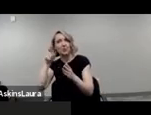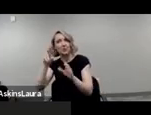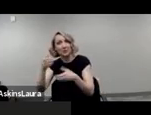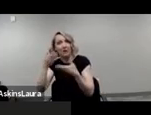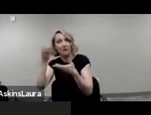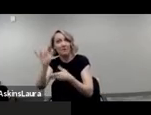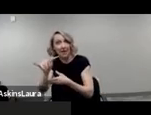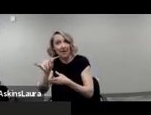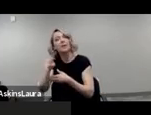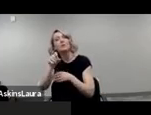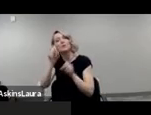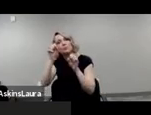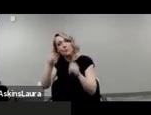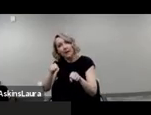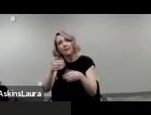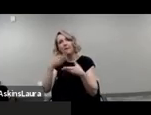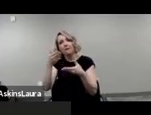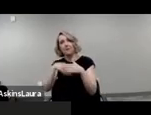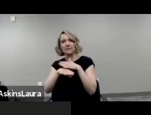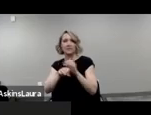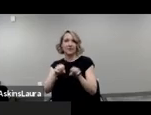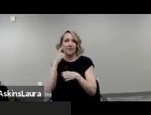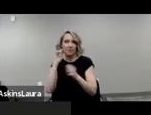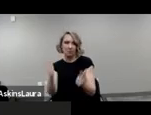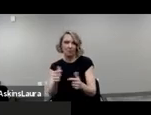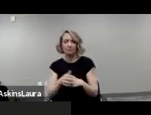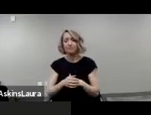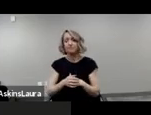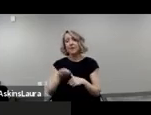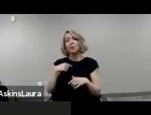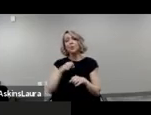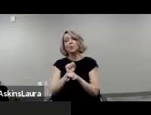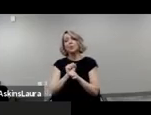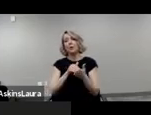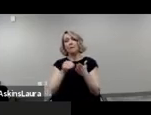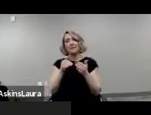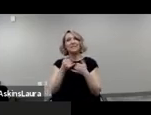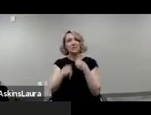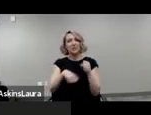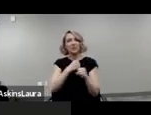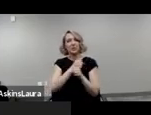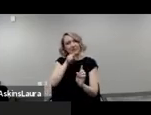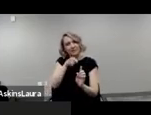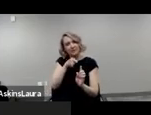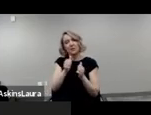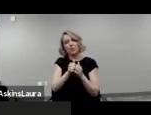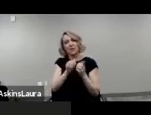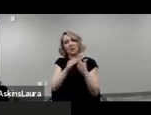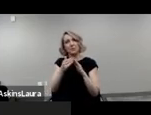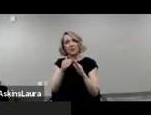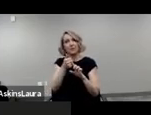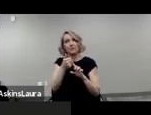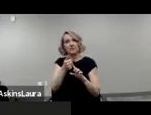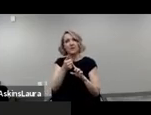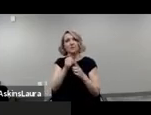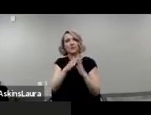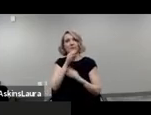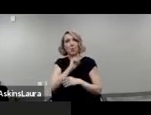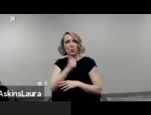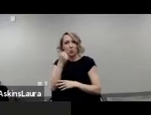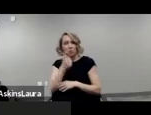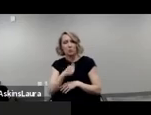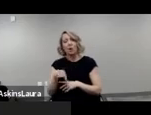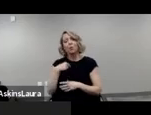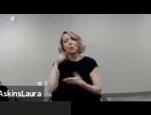we work a lot in independent living, especially this year with the aging community. And in those efforts, we're